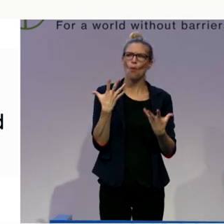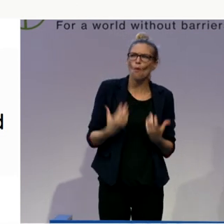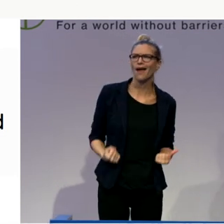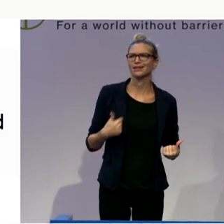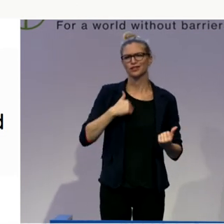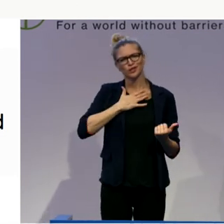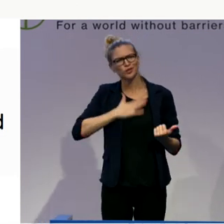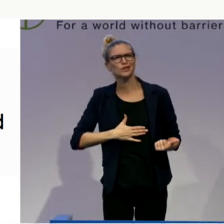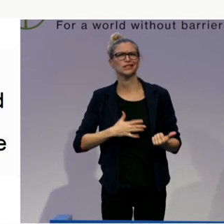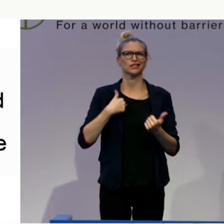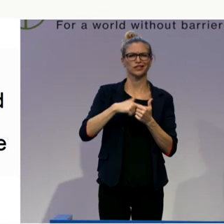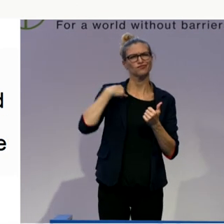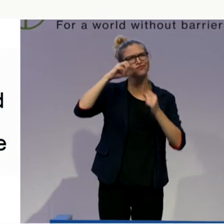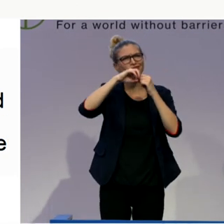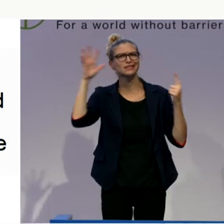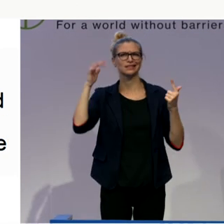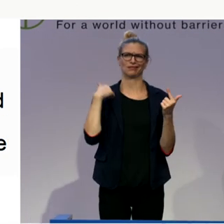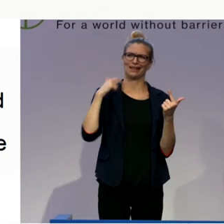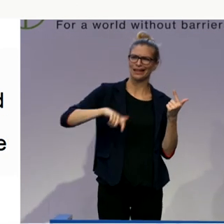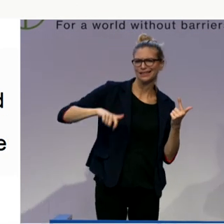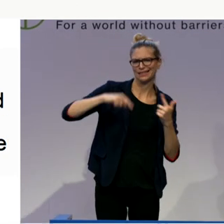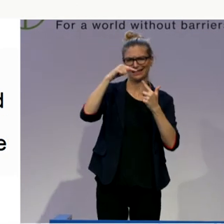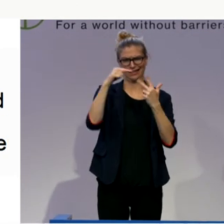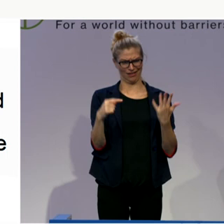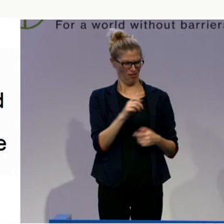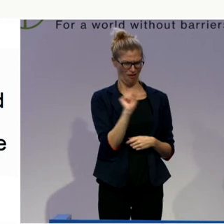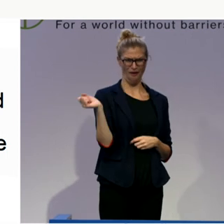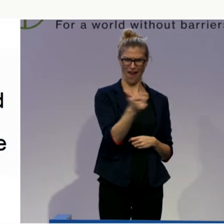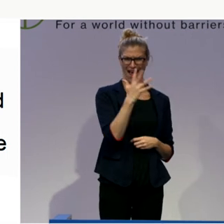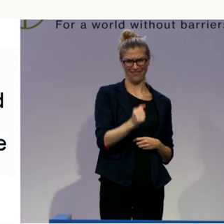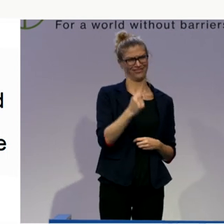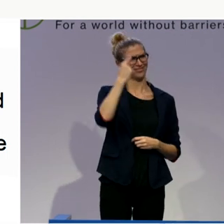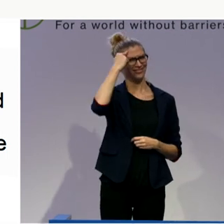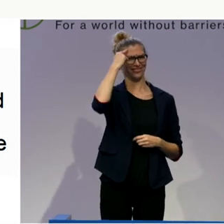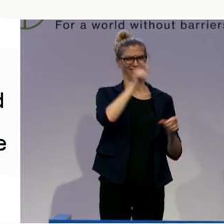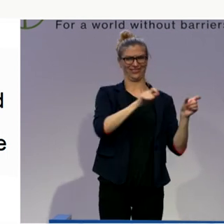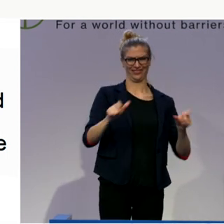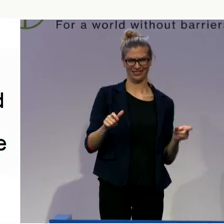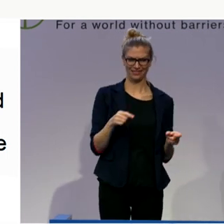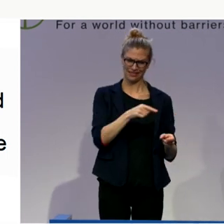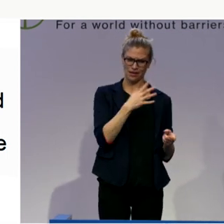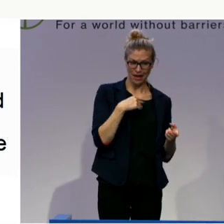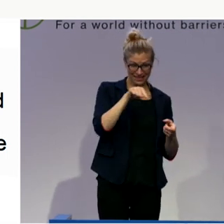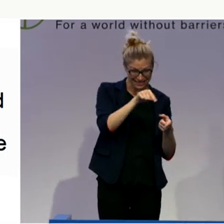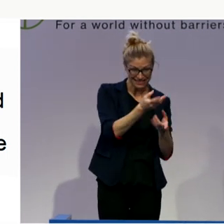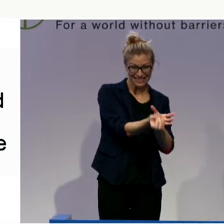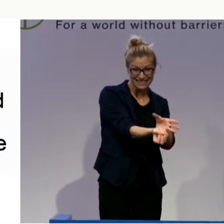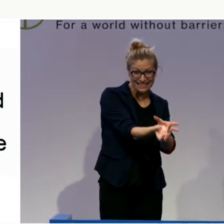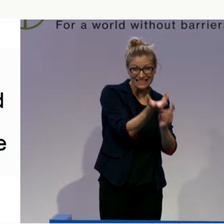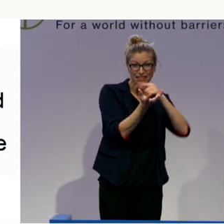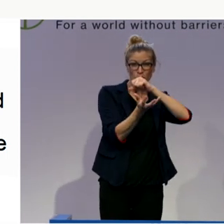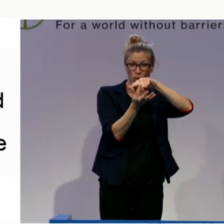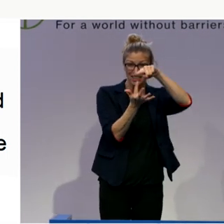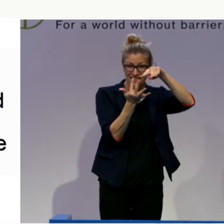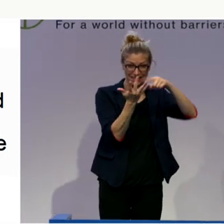want to contribute, and that we want to act personally within societies. So, basic needs